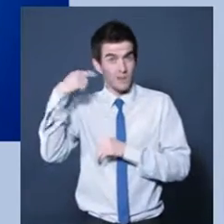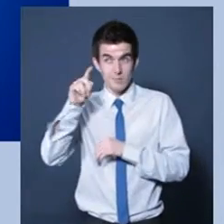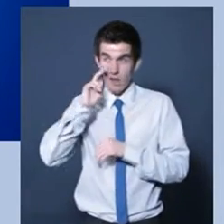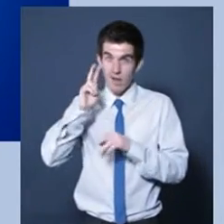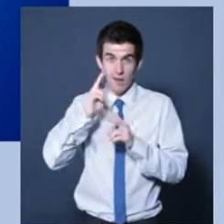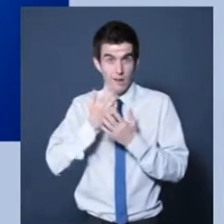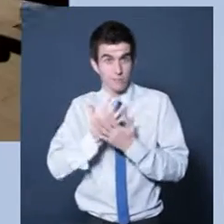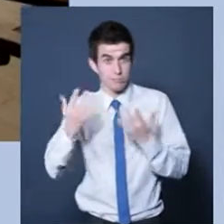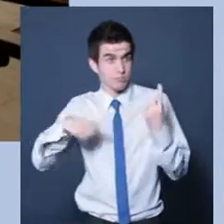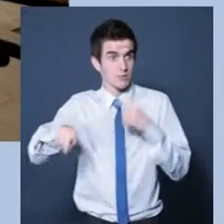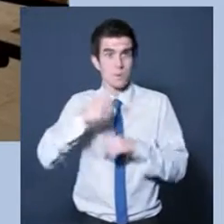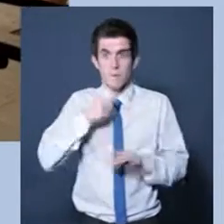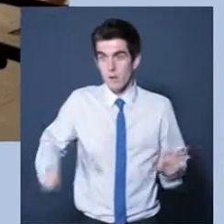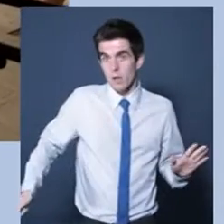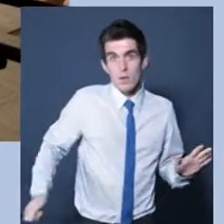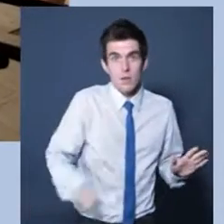So good access suits everybody.